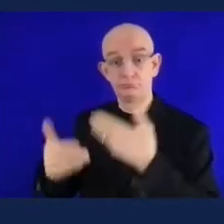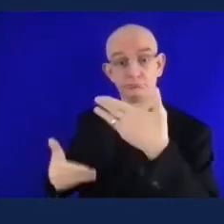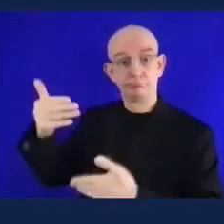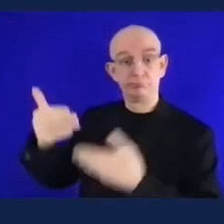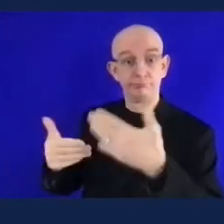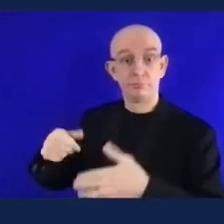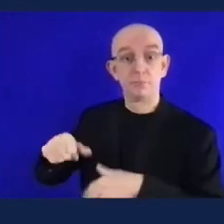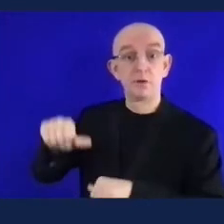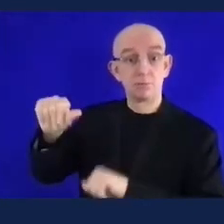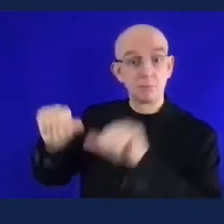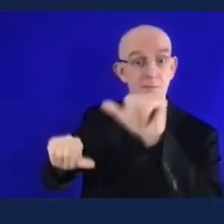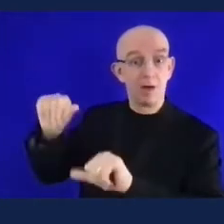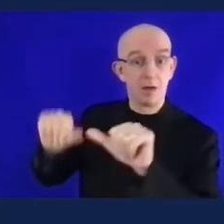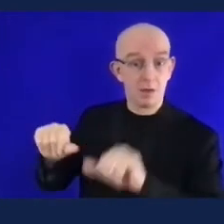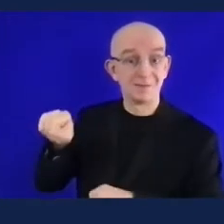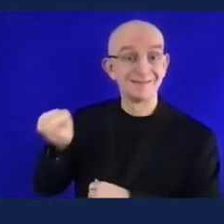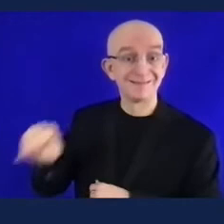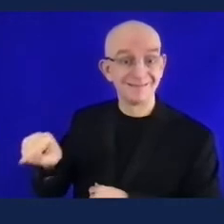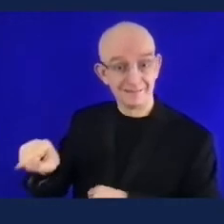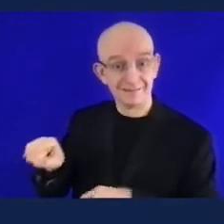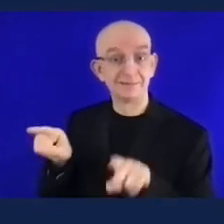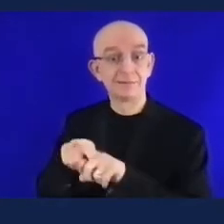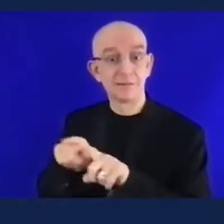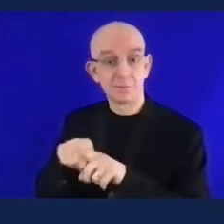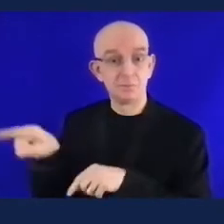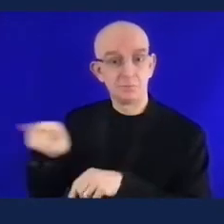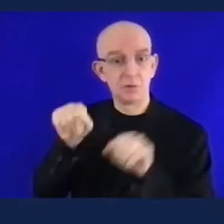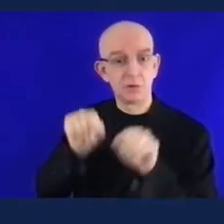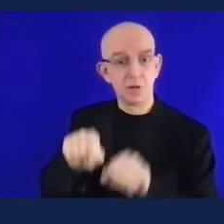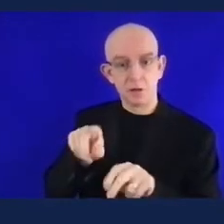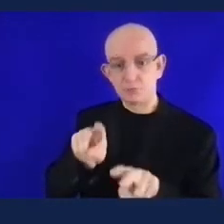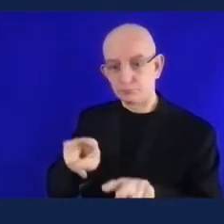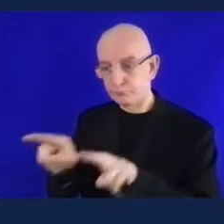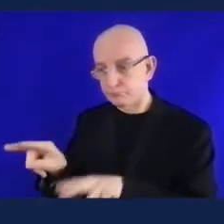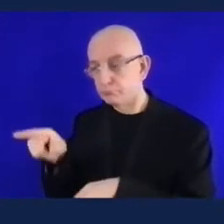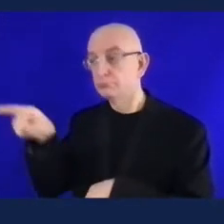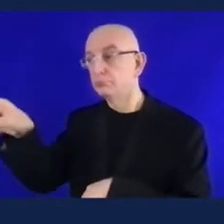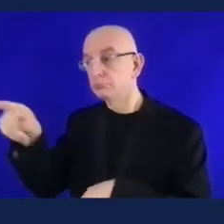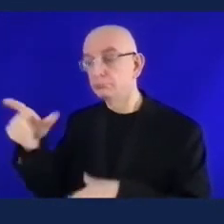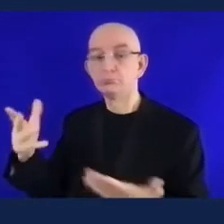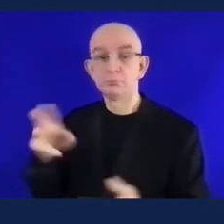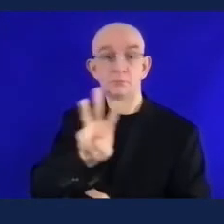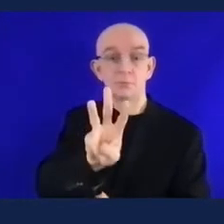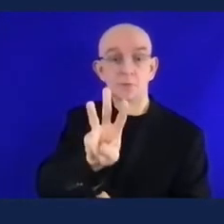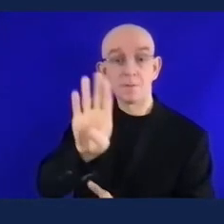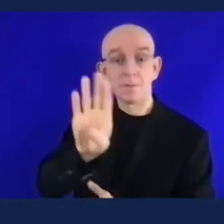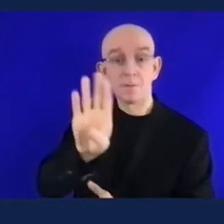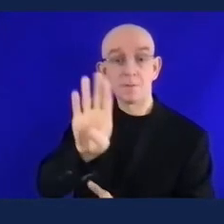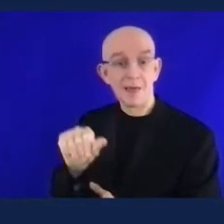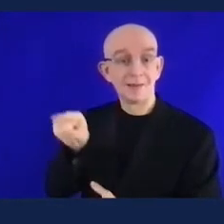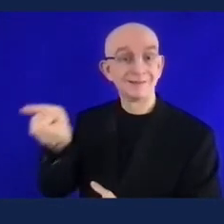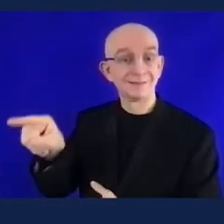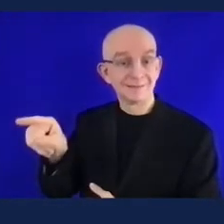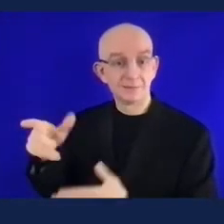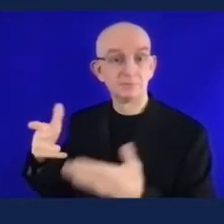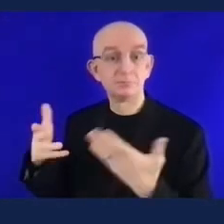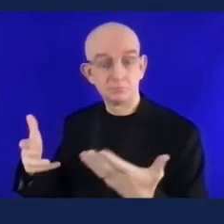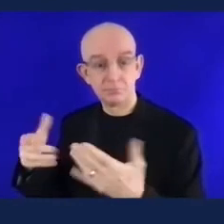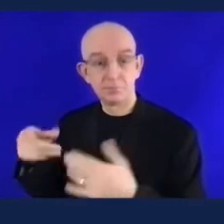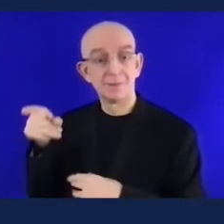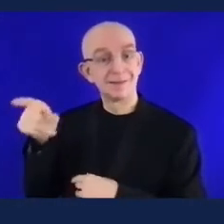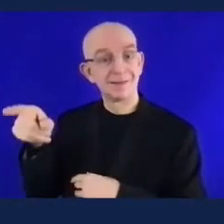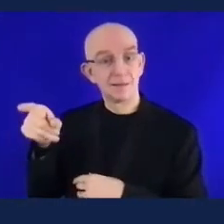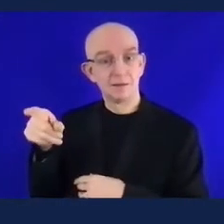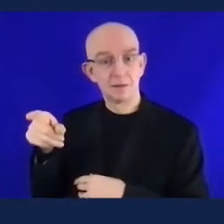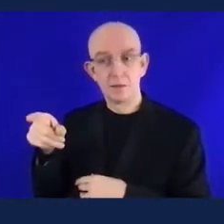it just shows how simple it is to do it okay and it doesn't cost keys coffees etc a room okay there is a bit of work in it